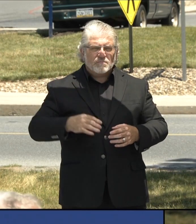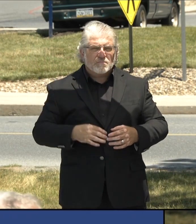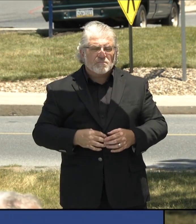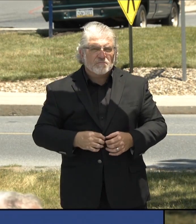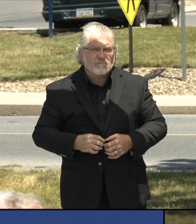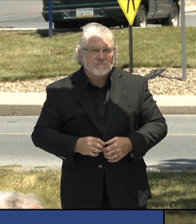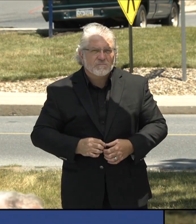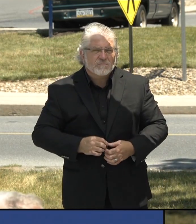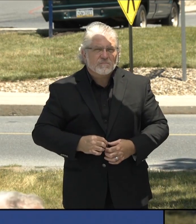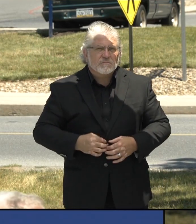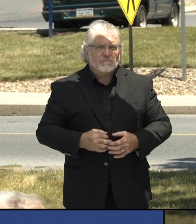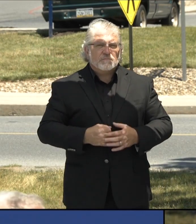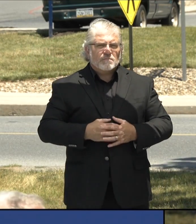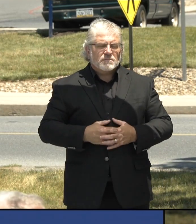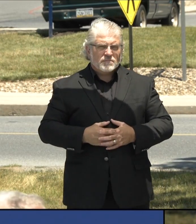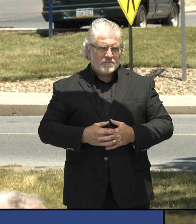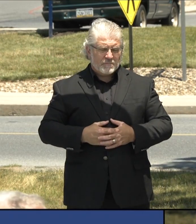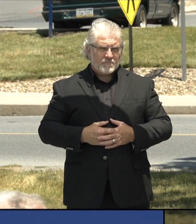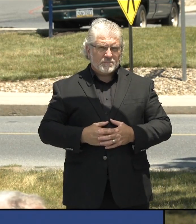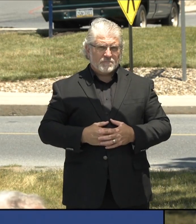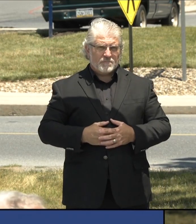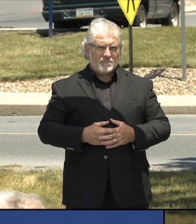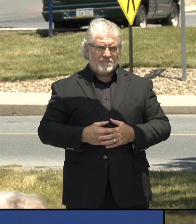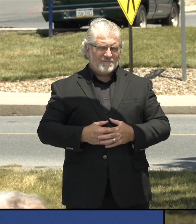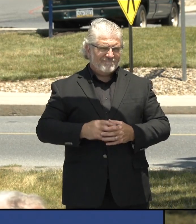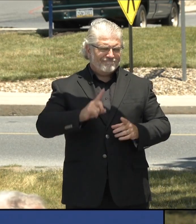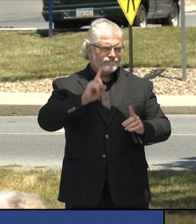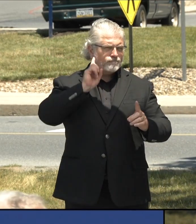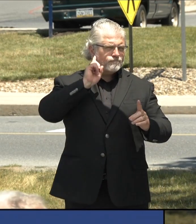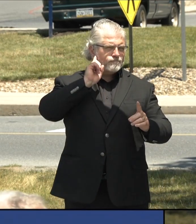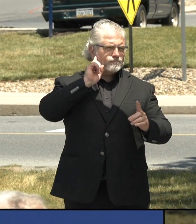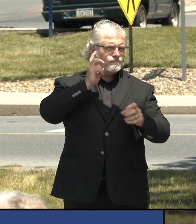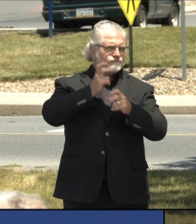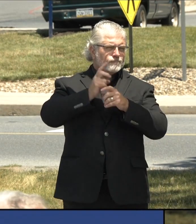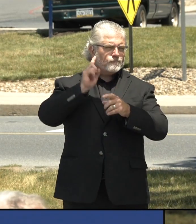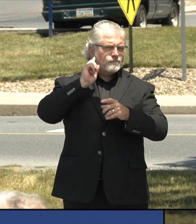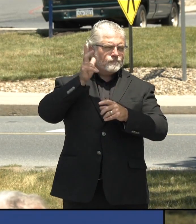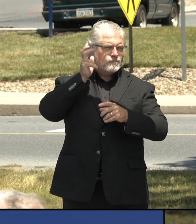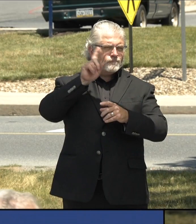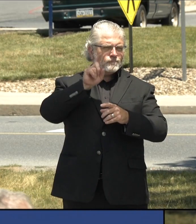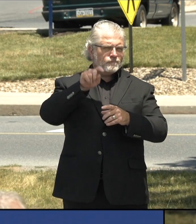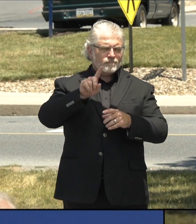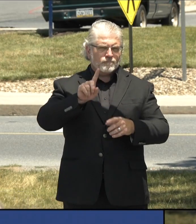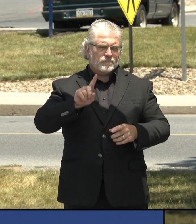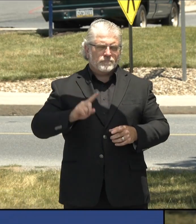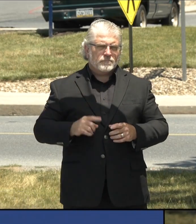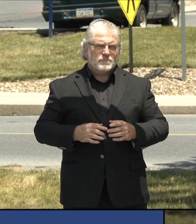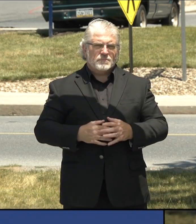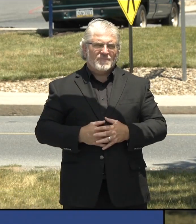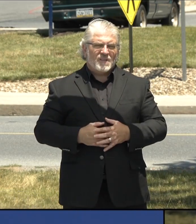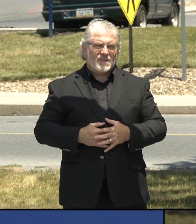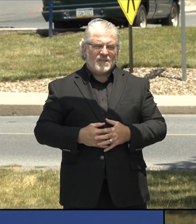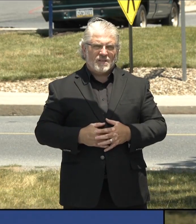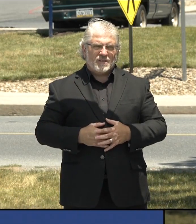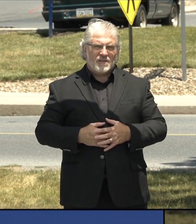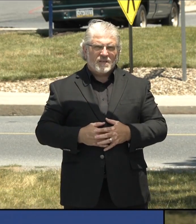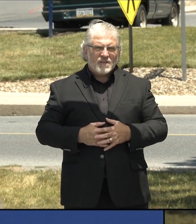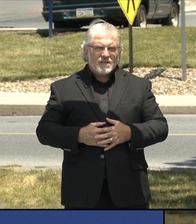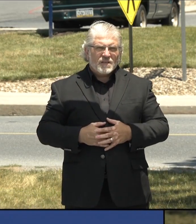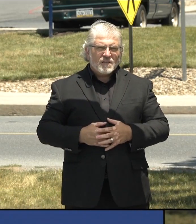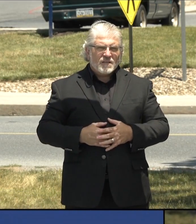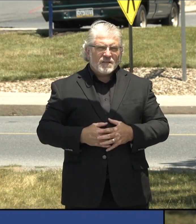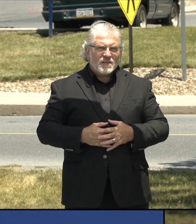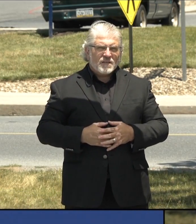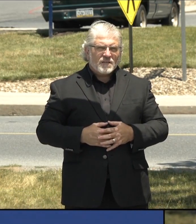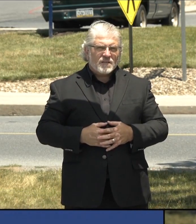You know, you talked about, like, less severe in people that are testing positive. Can you talk a little bit more about